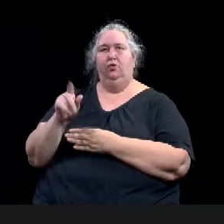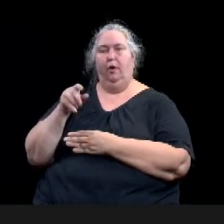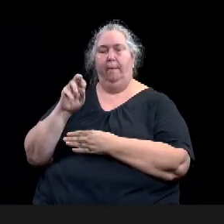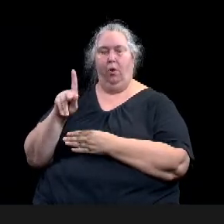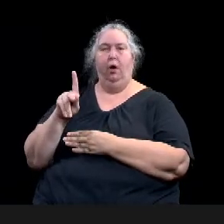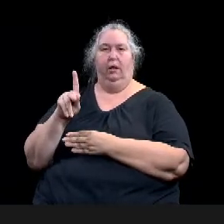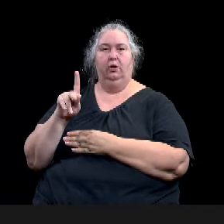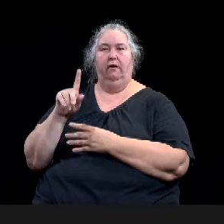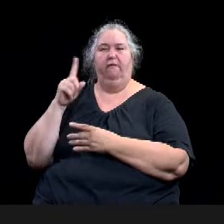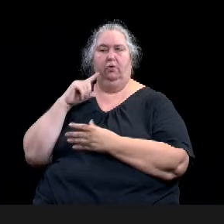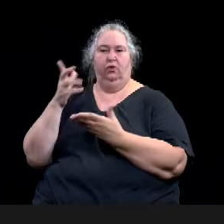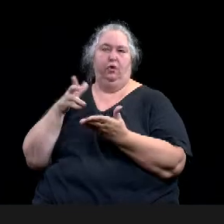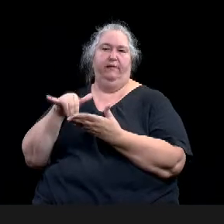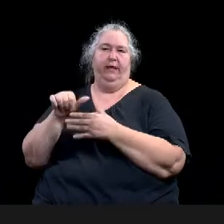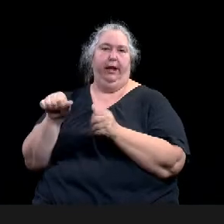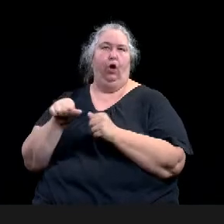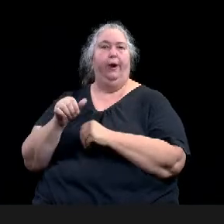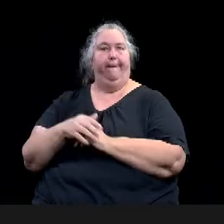to zero.